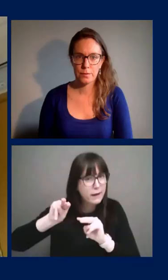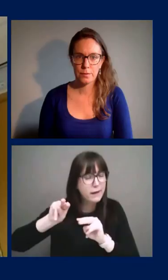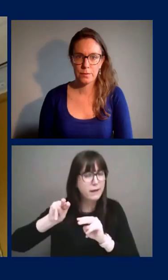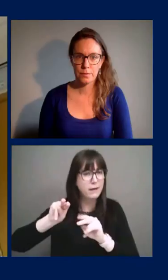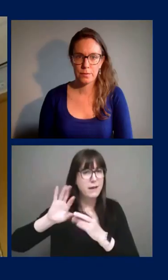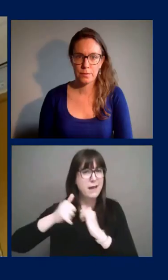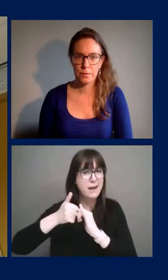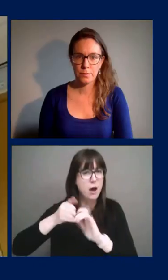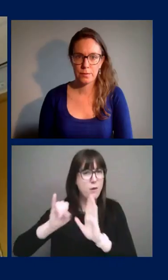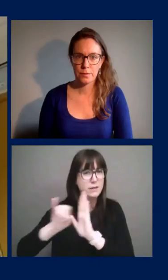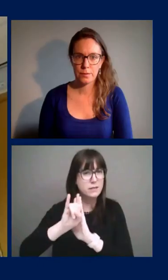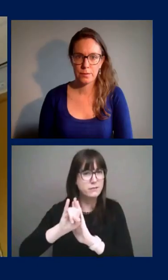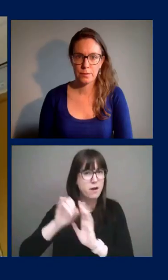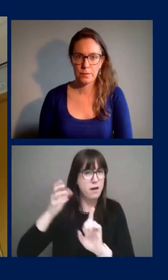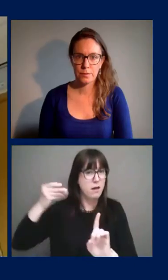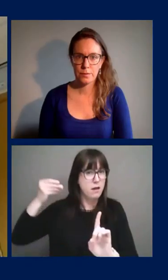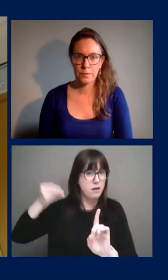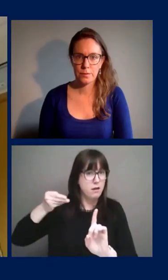responsibilities.